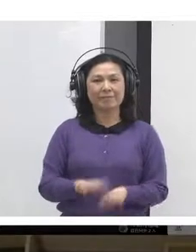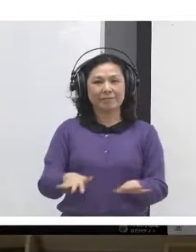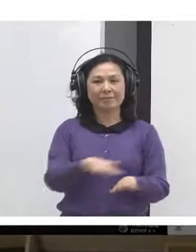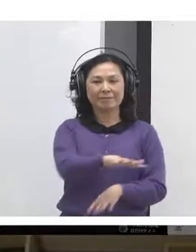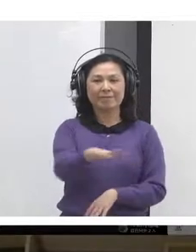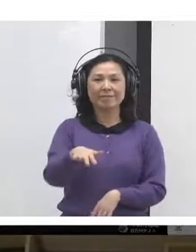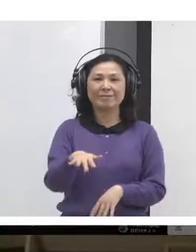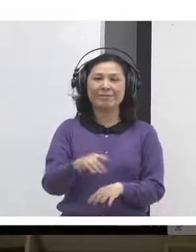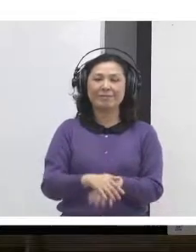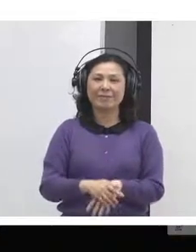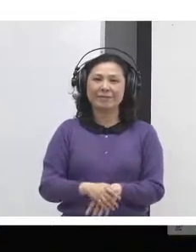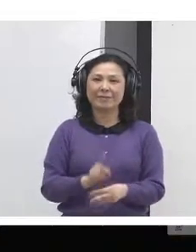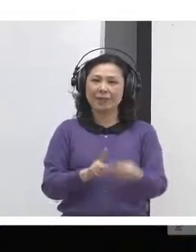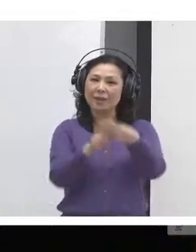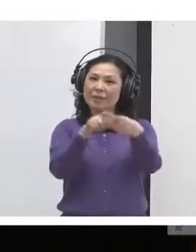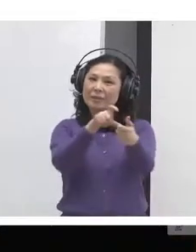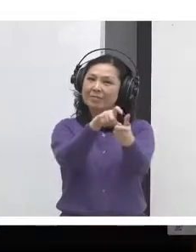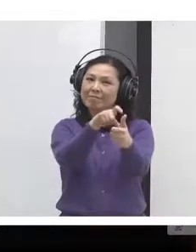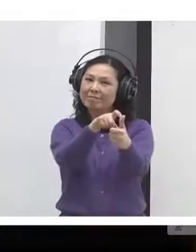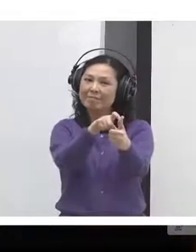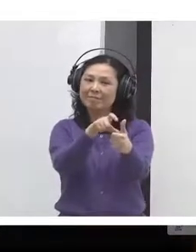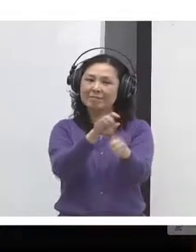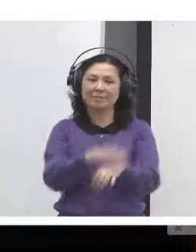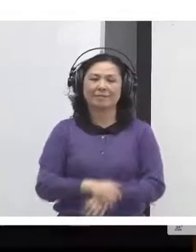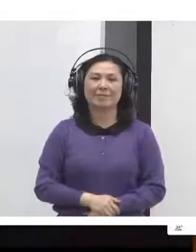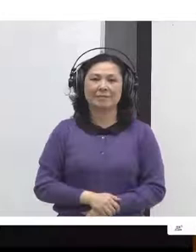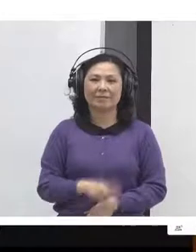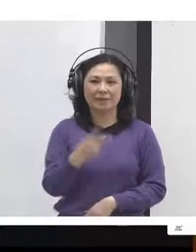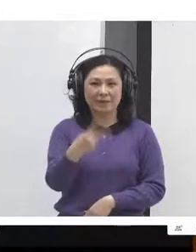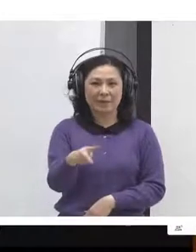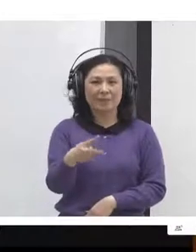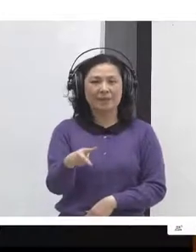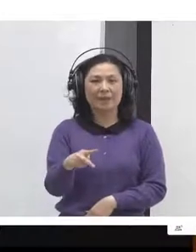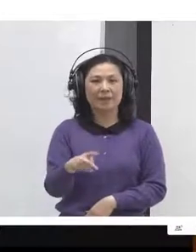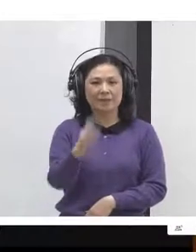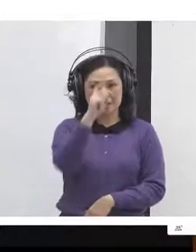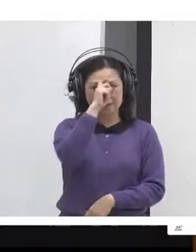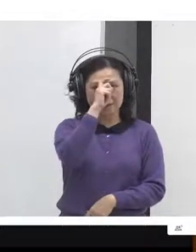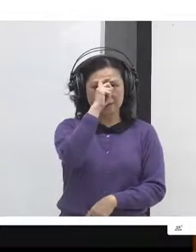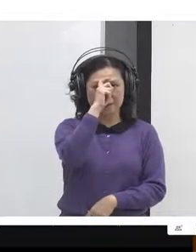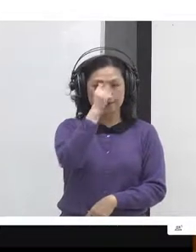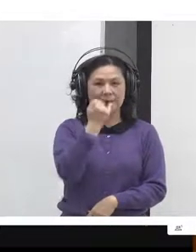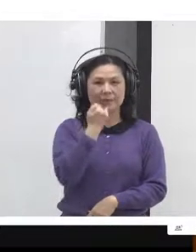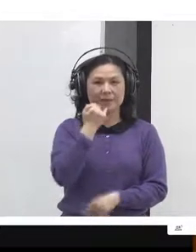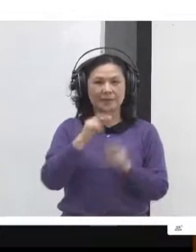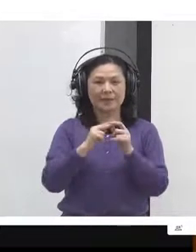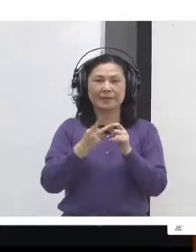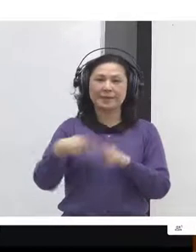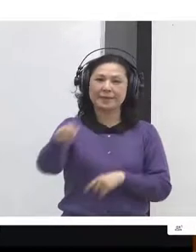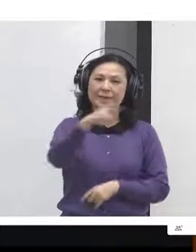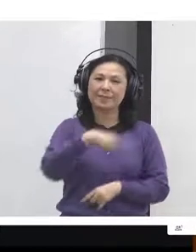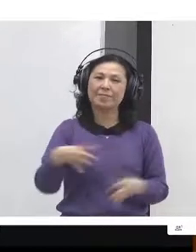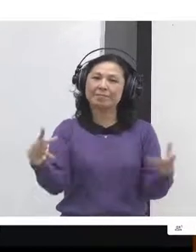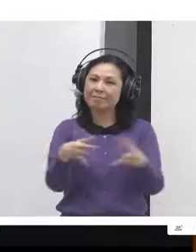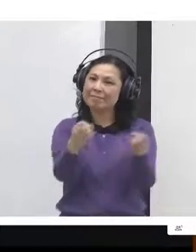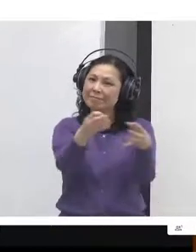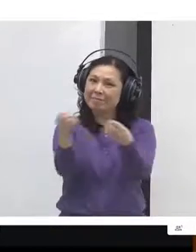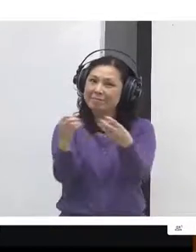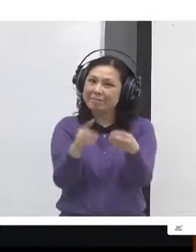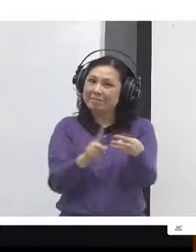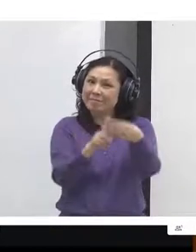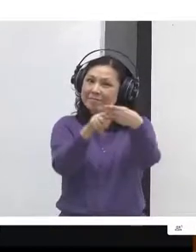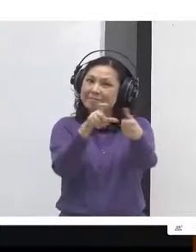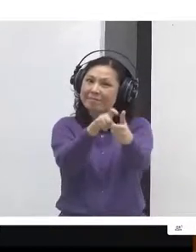question, as well as what we hope will be a discussion starter with you here in the audience, is how might we